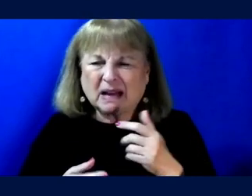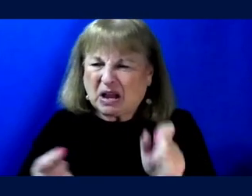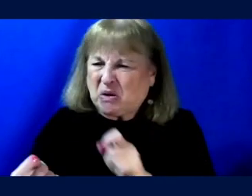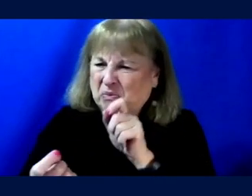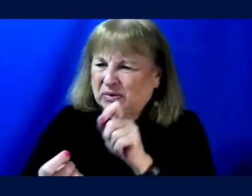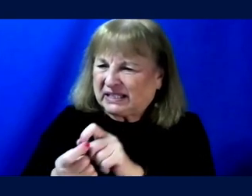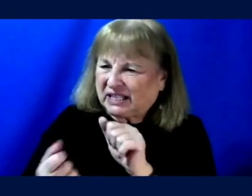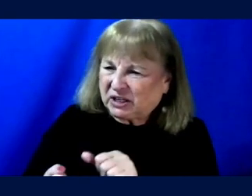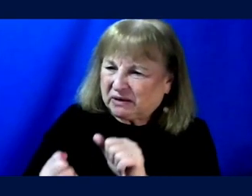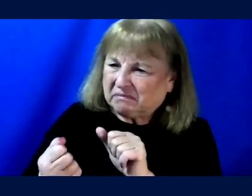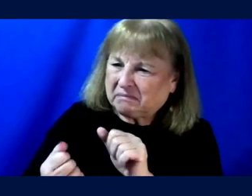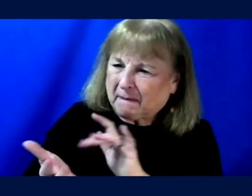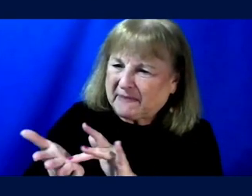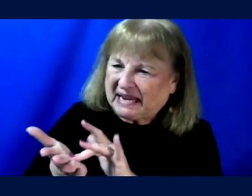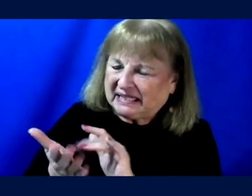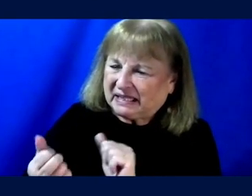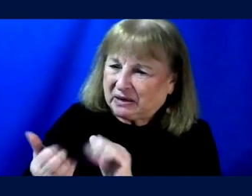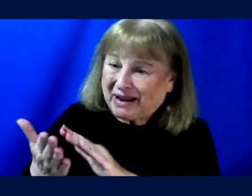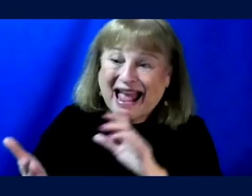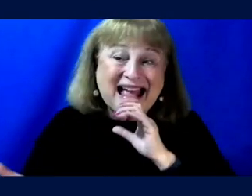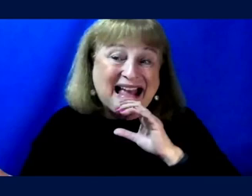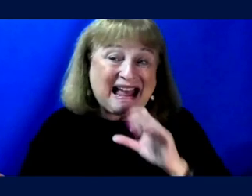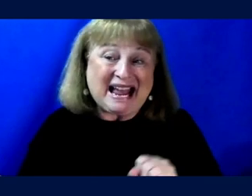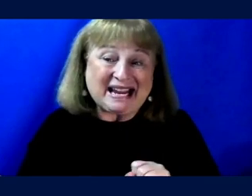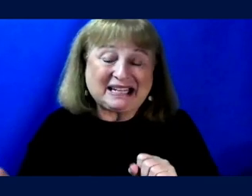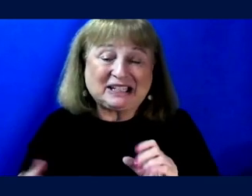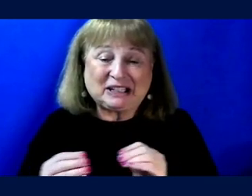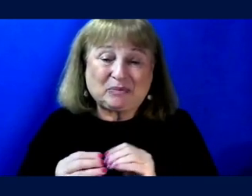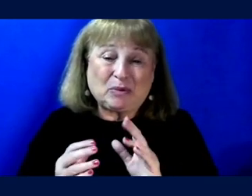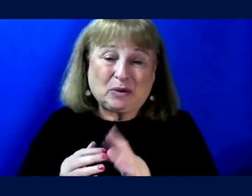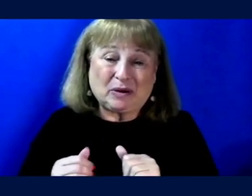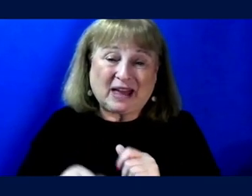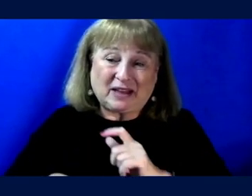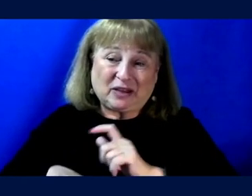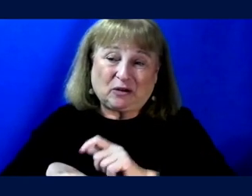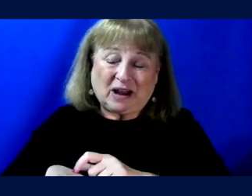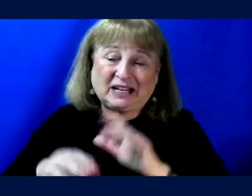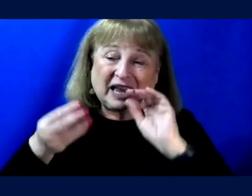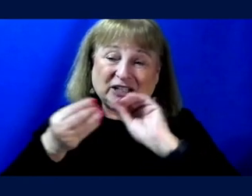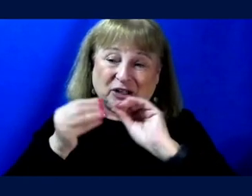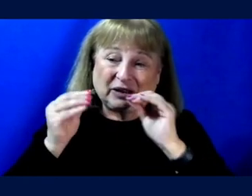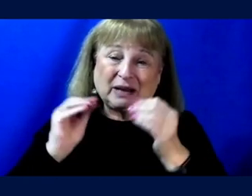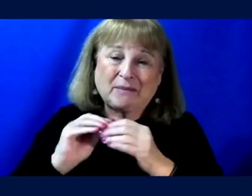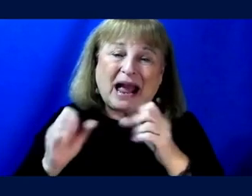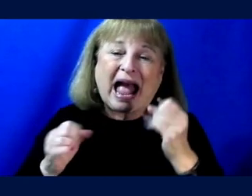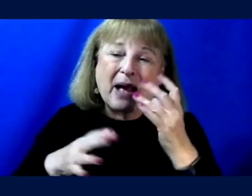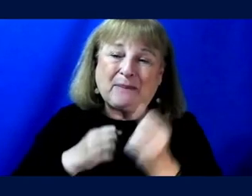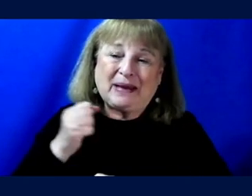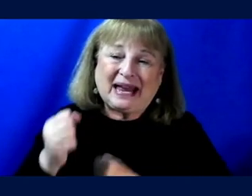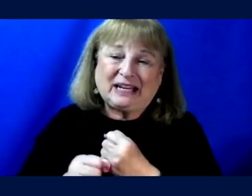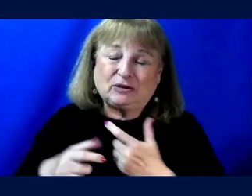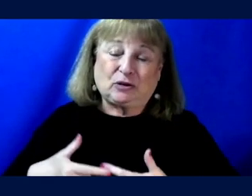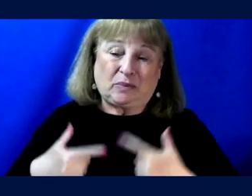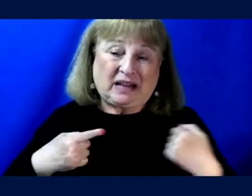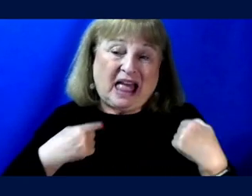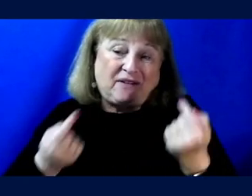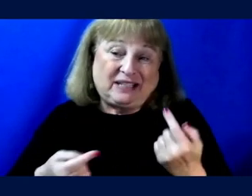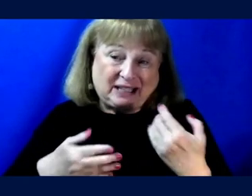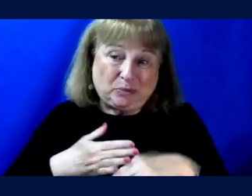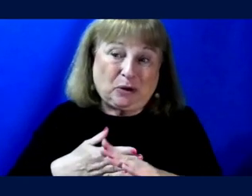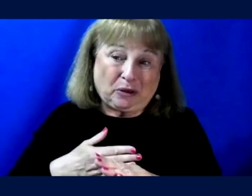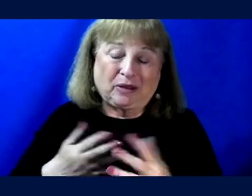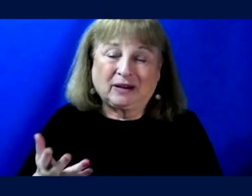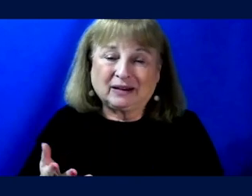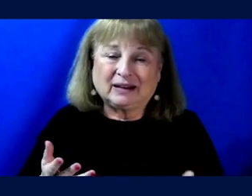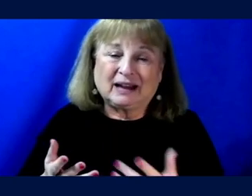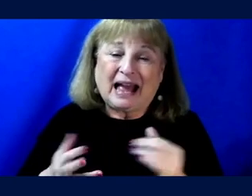approaches, you know, age is more than the chronologic number of how many years you've been alive since birth. Right.